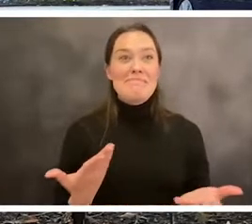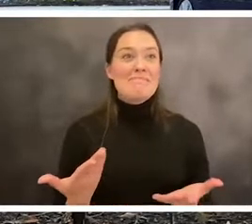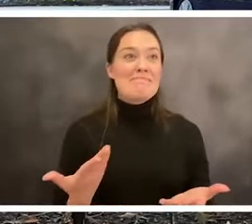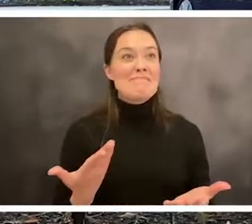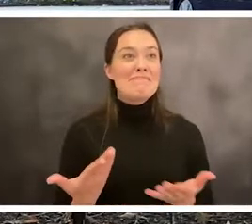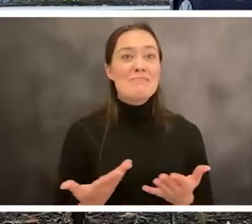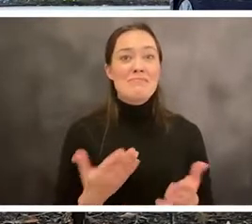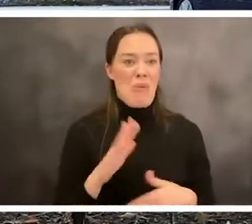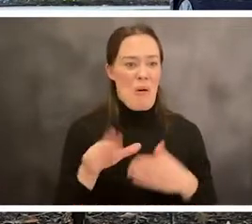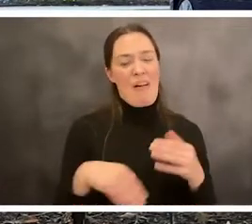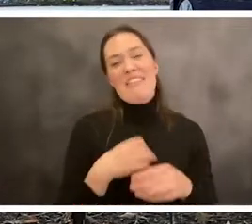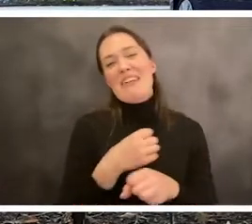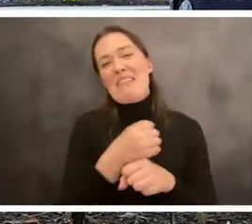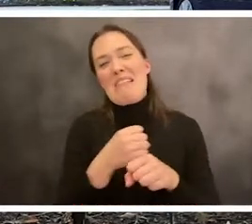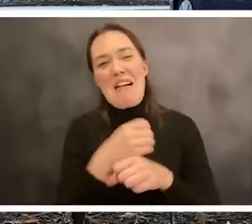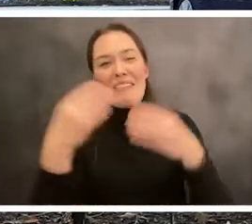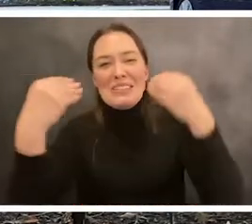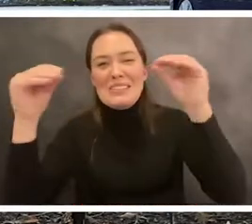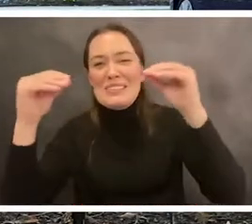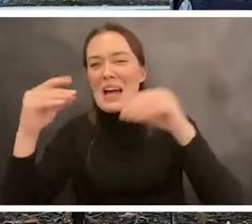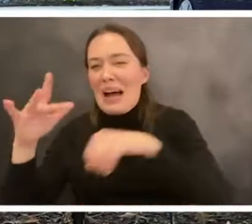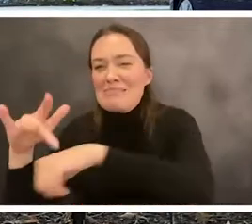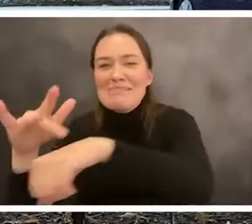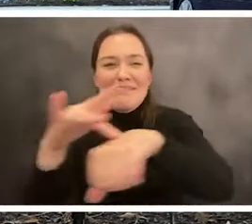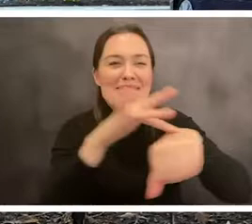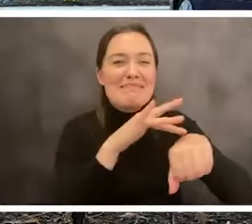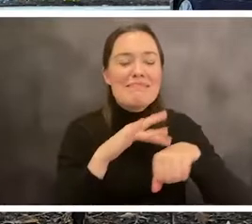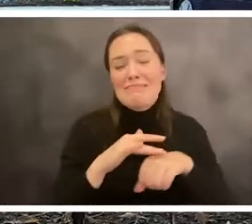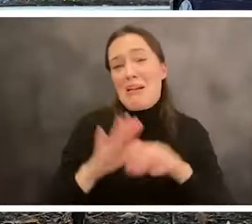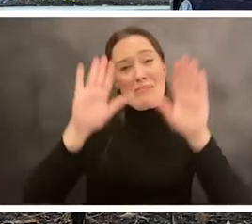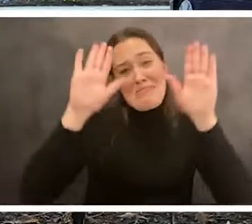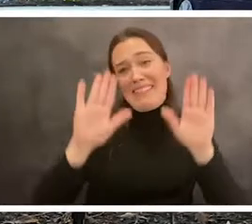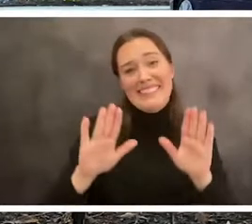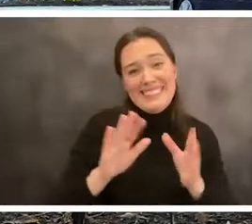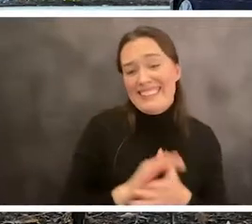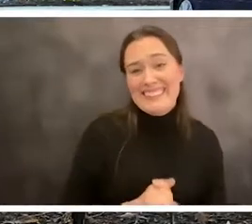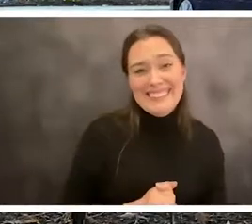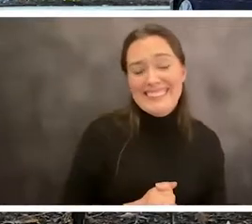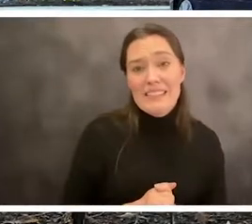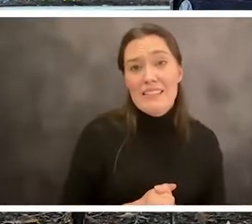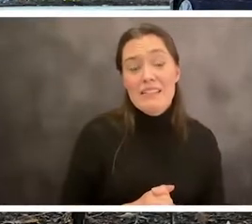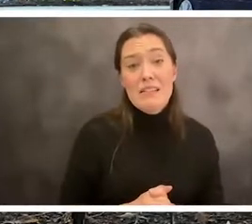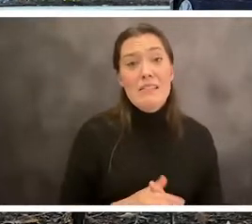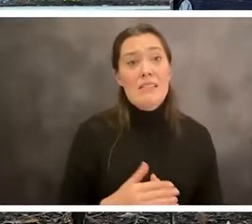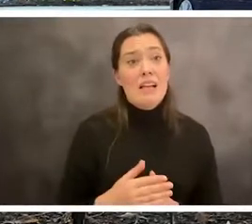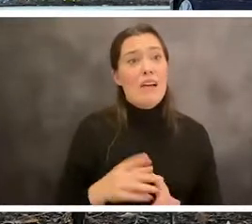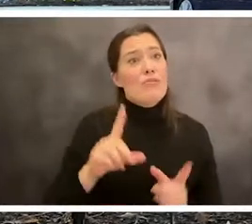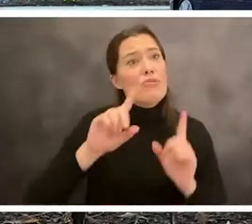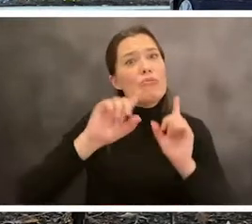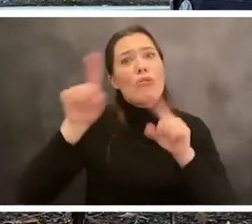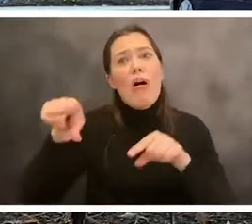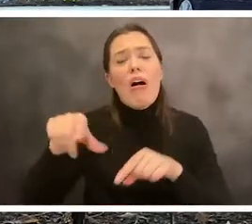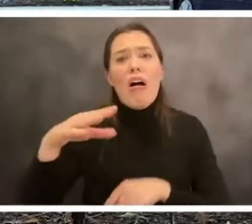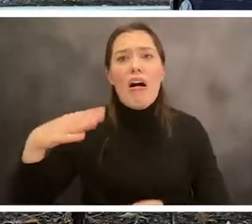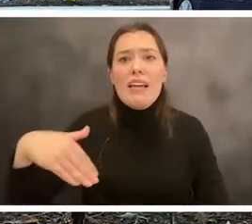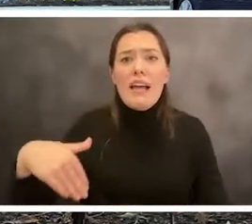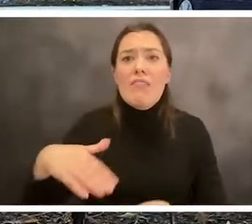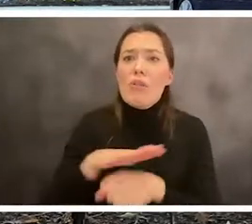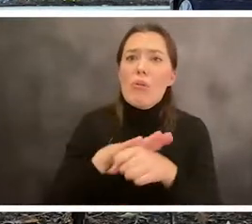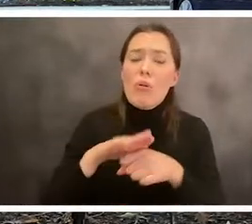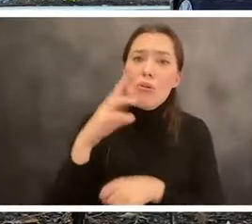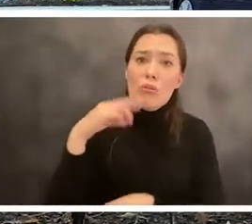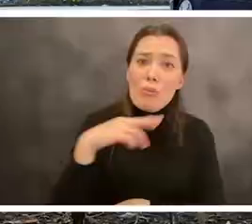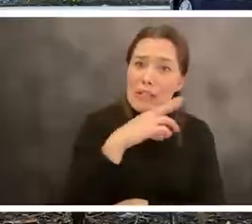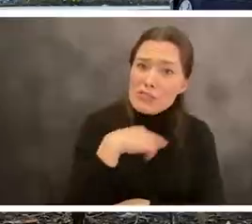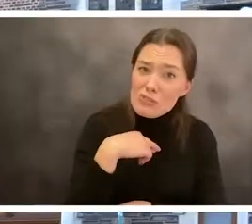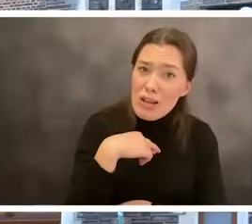uh, all the coffee shops that are around that are just great. They, um, I don't know if you've gotten a chance to eat in any of the